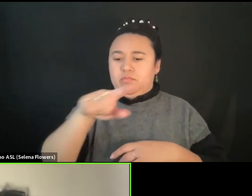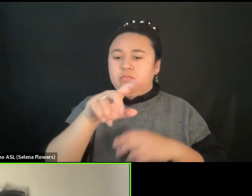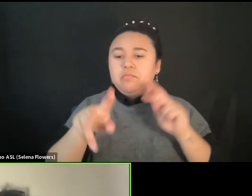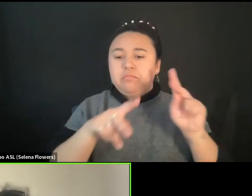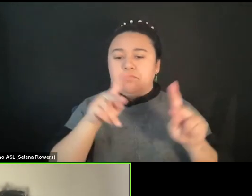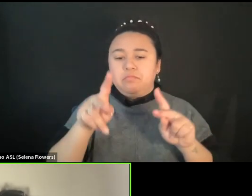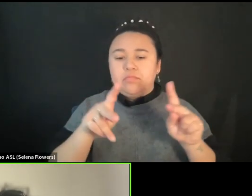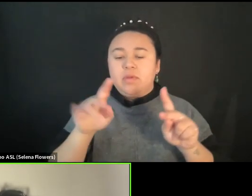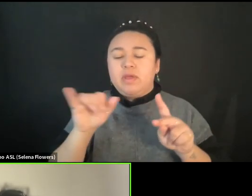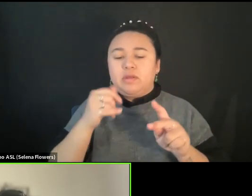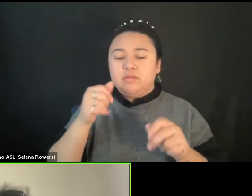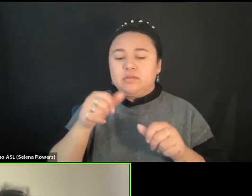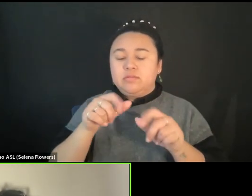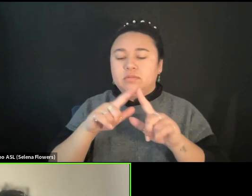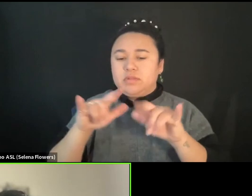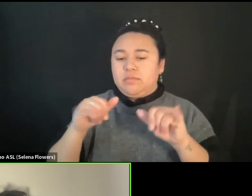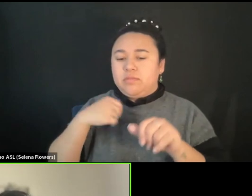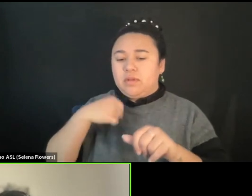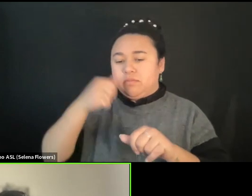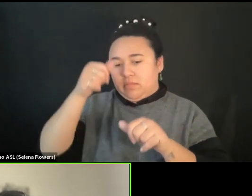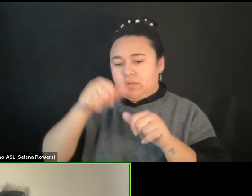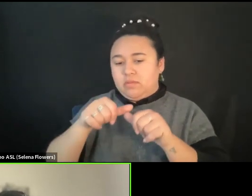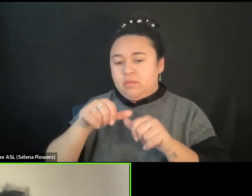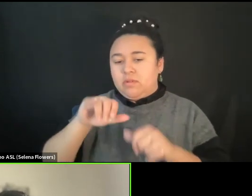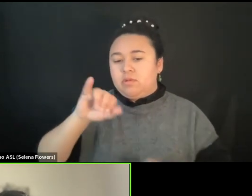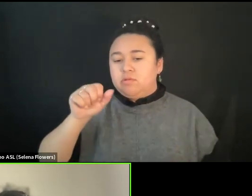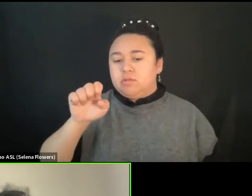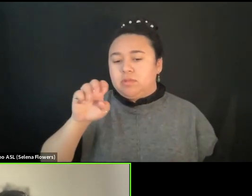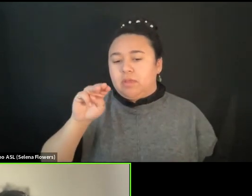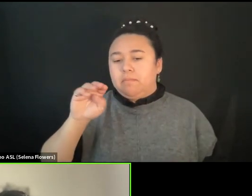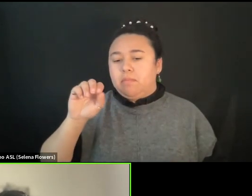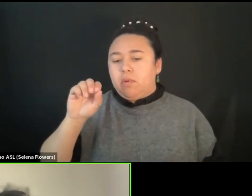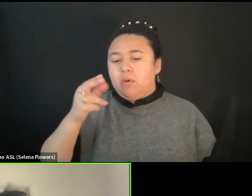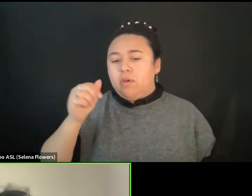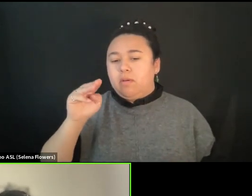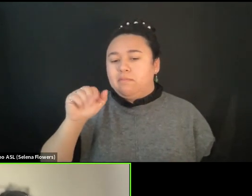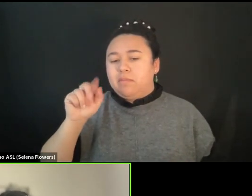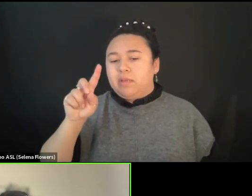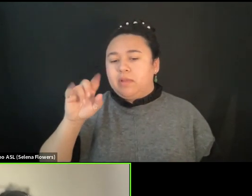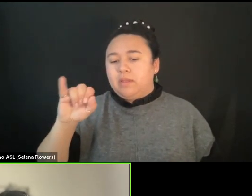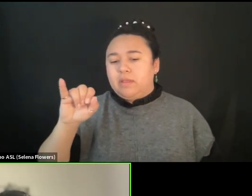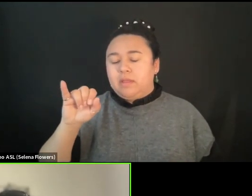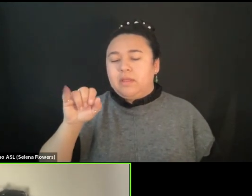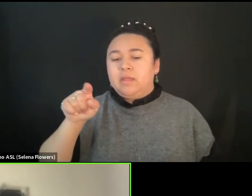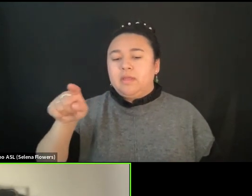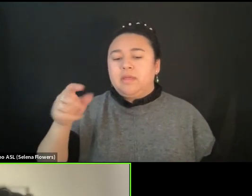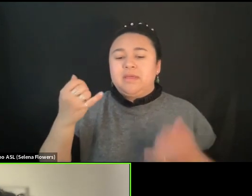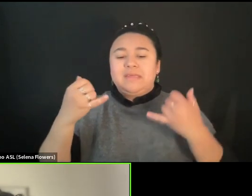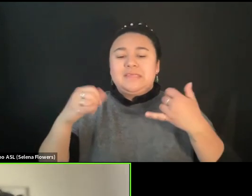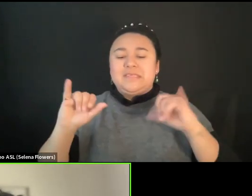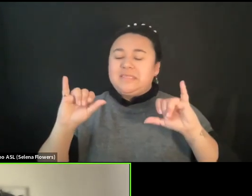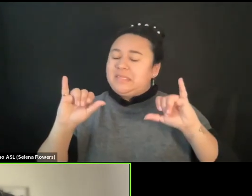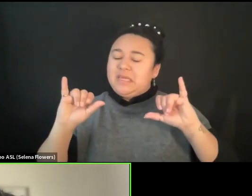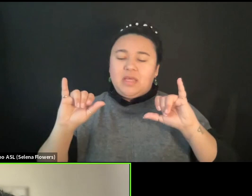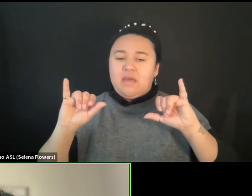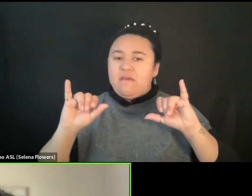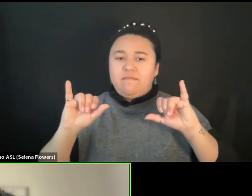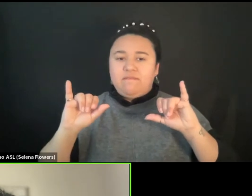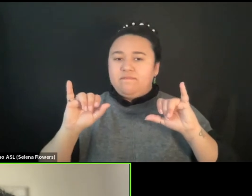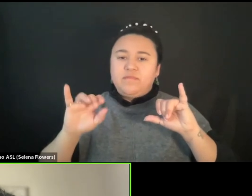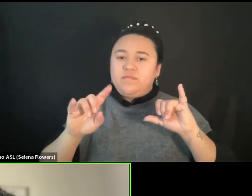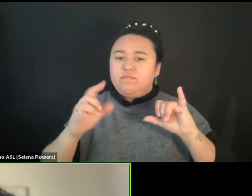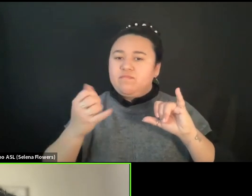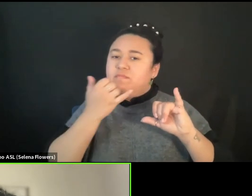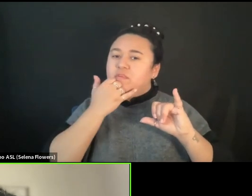remember Hossein Mohammadi, an actor who is still in faultfully imprisoned in Iran.